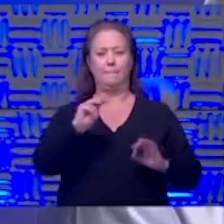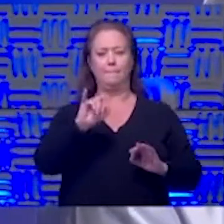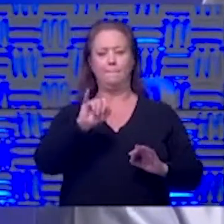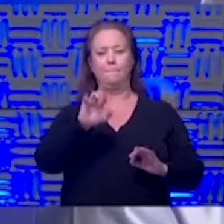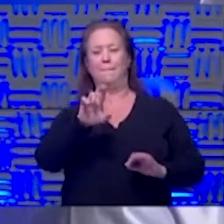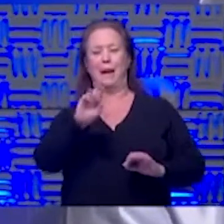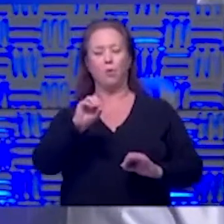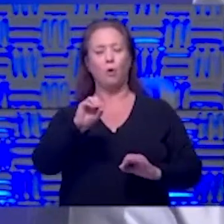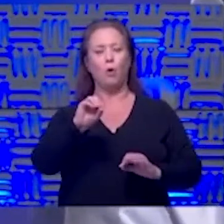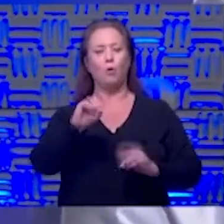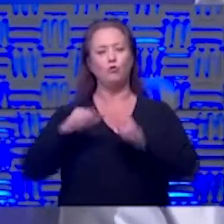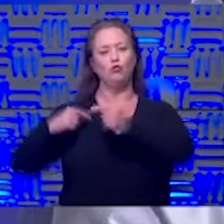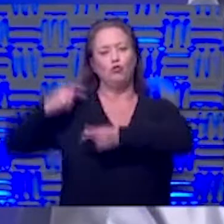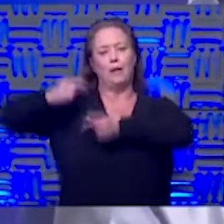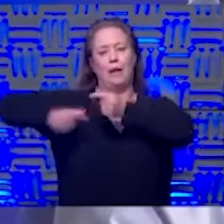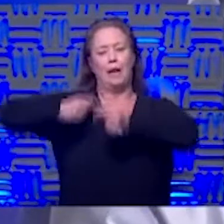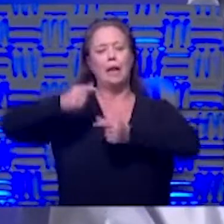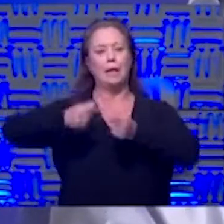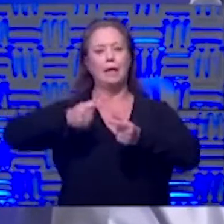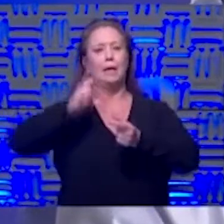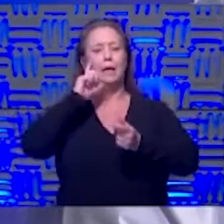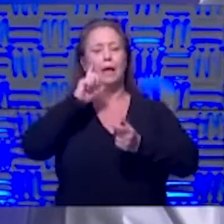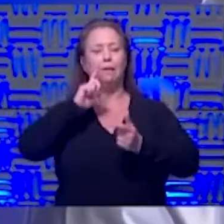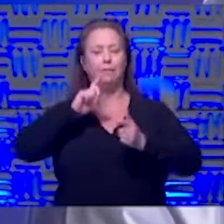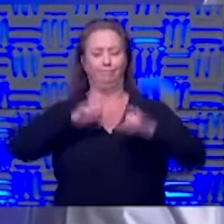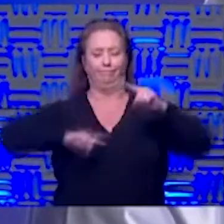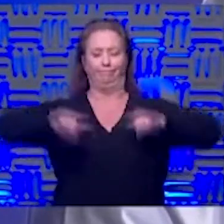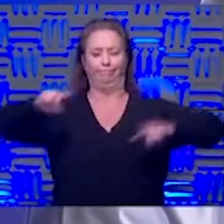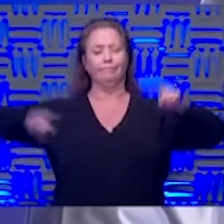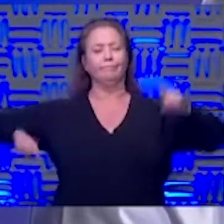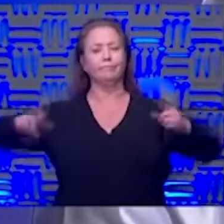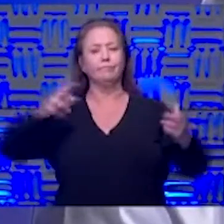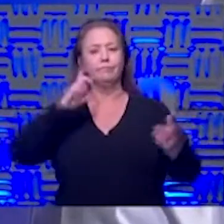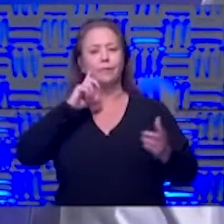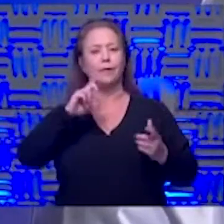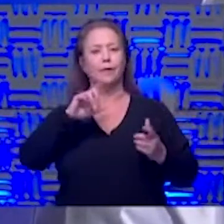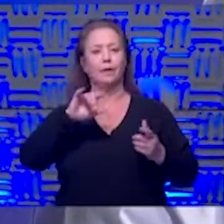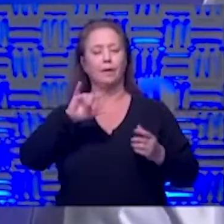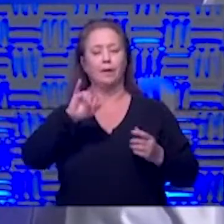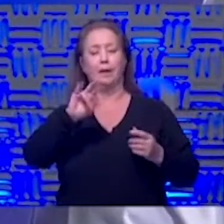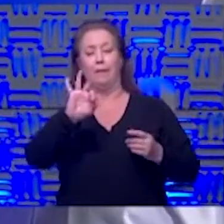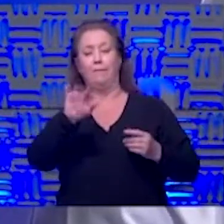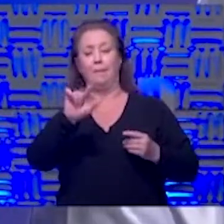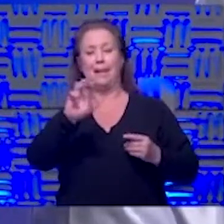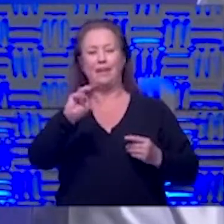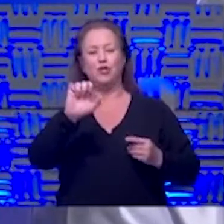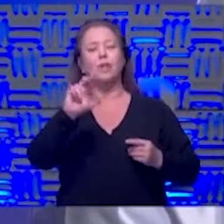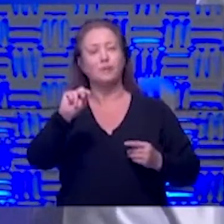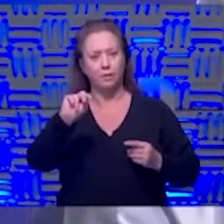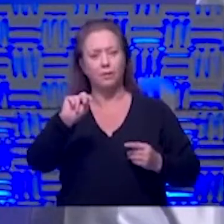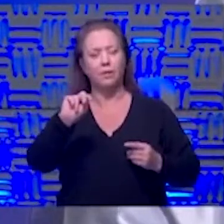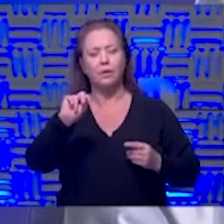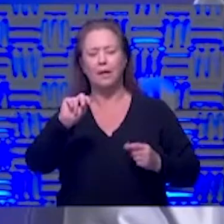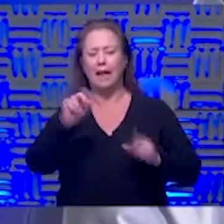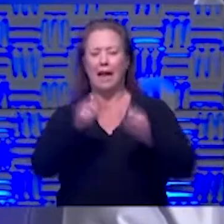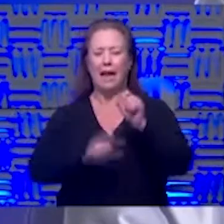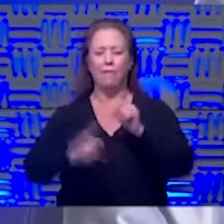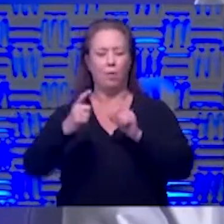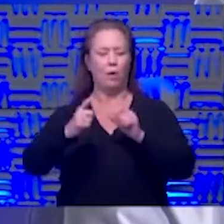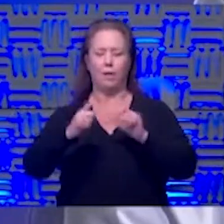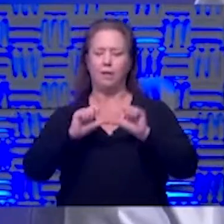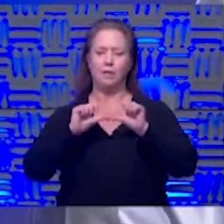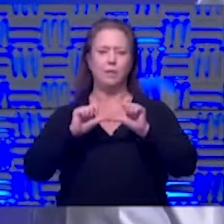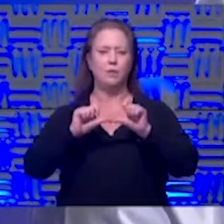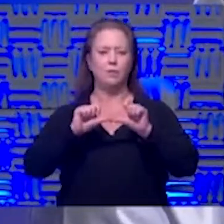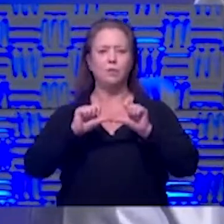components to all this and the inflammatory dysregulation and all that you know we haven't really teased that out at this point in time everybody continues to be susceptible